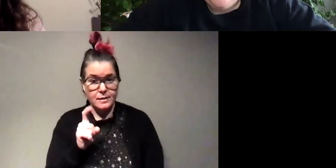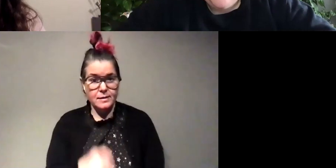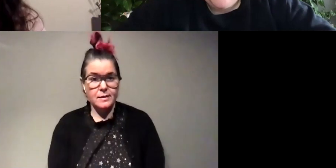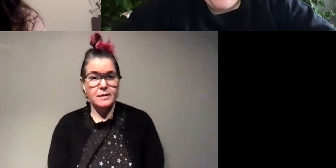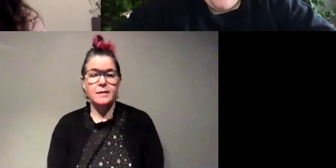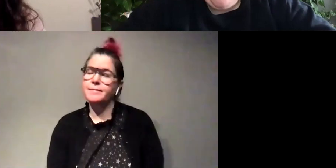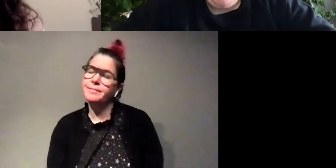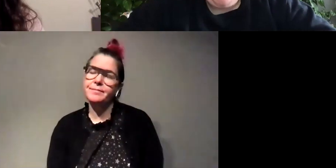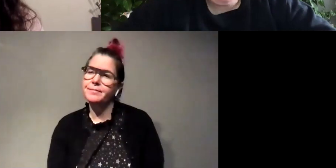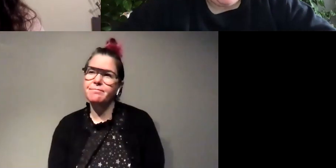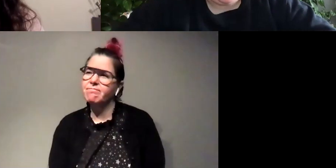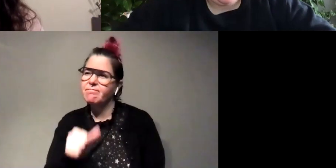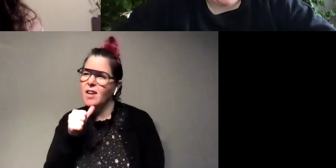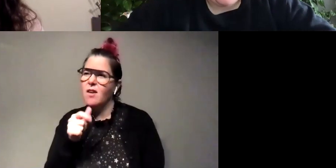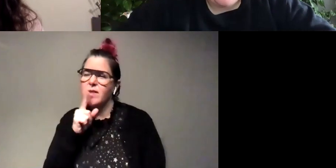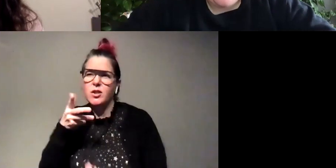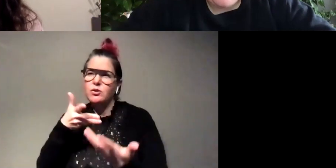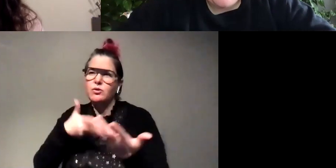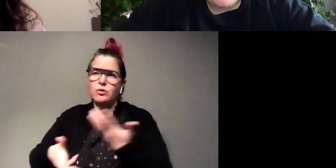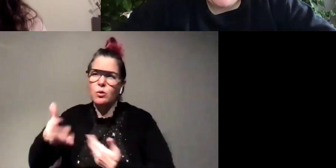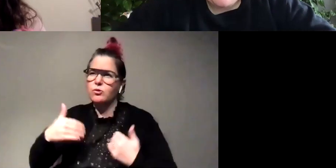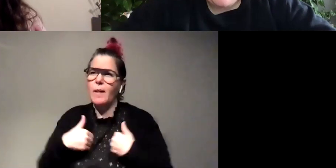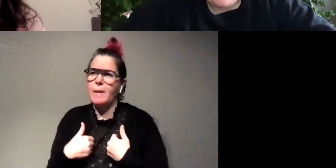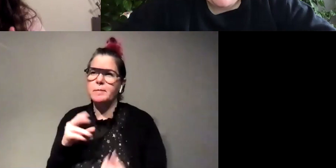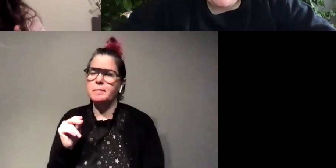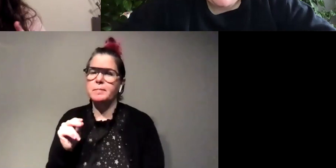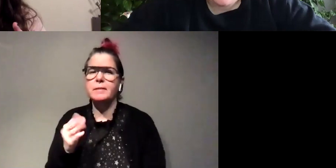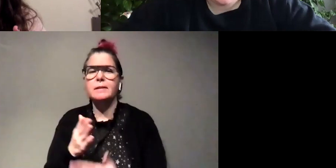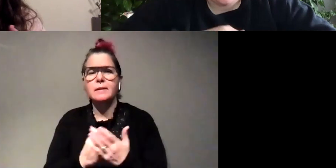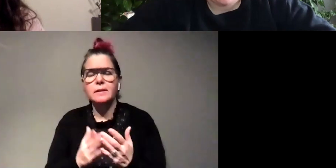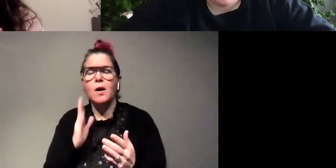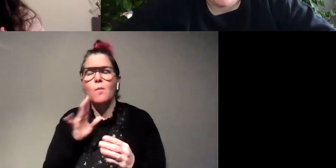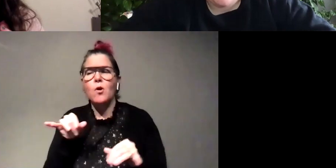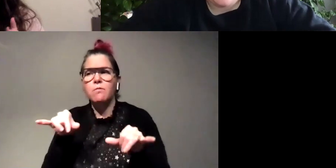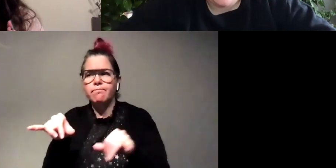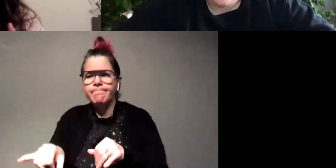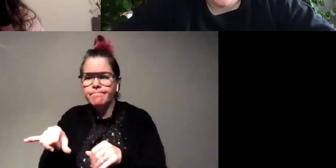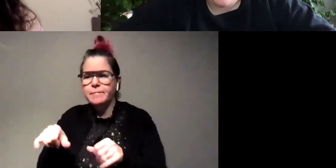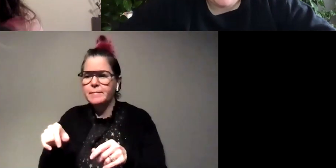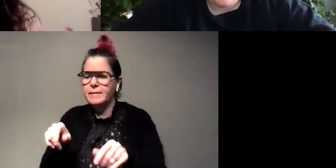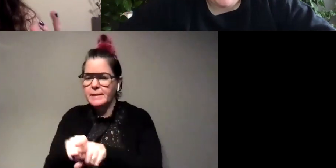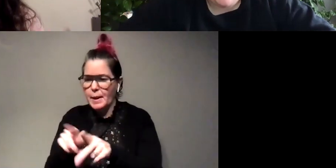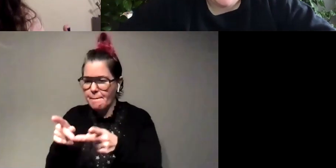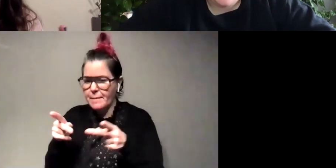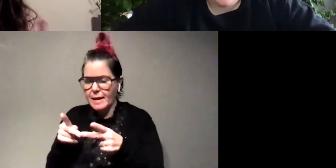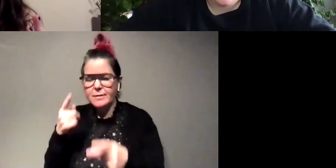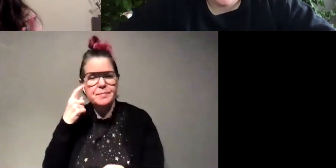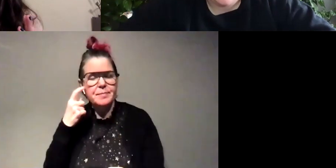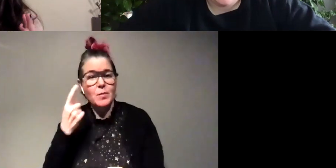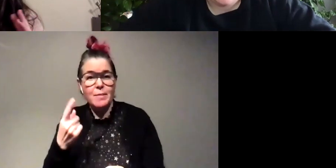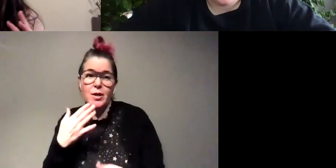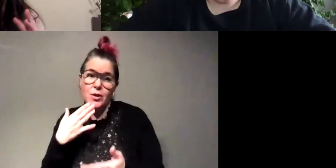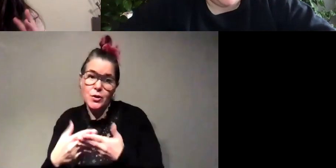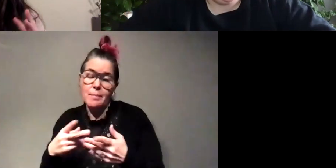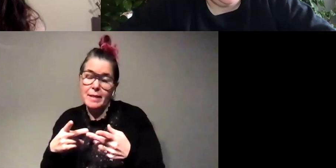know they don't they're not really social some of them will kind of like hang out in the same spot but we think that's one because it might be a good place to get